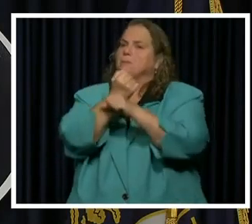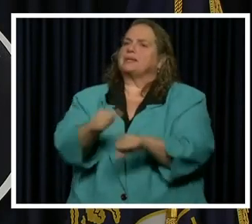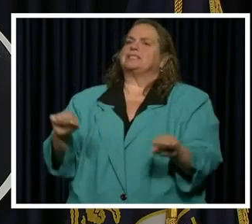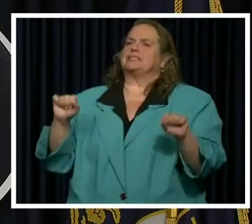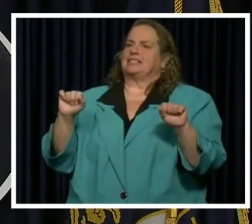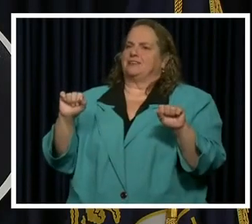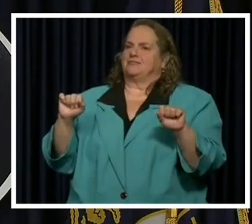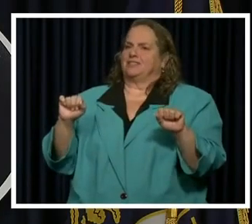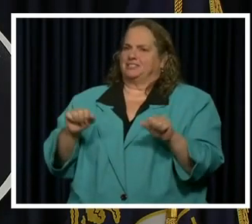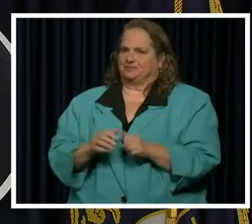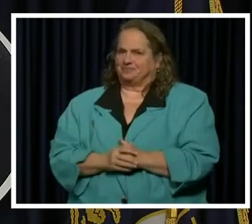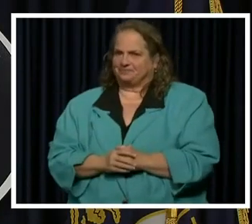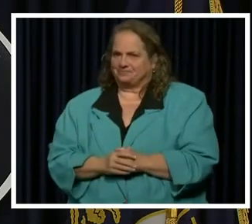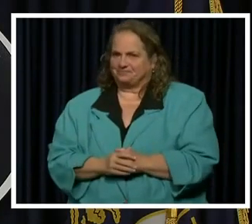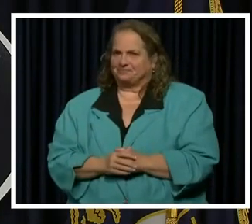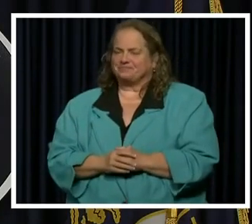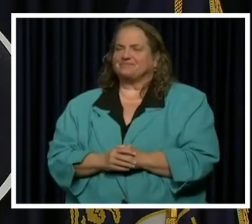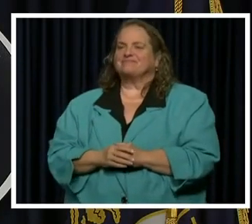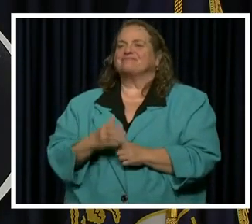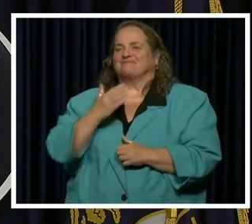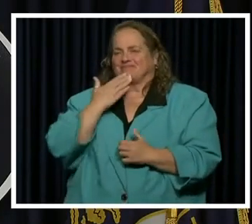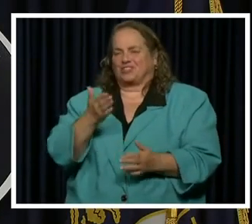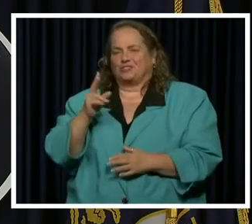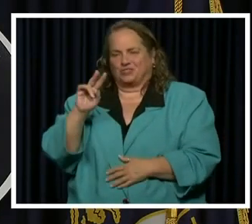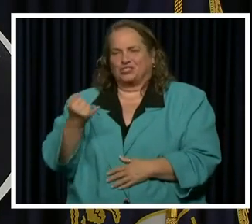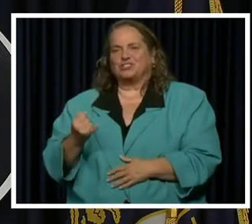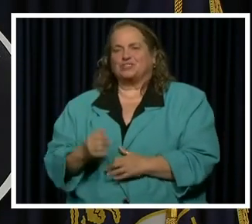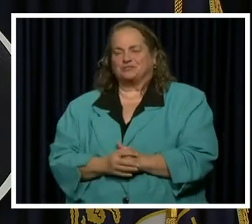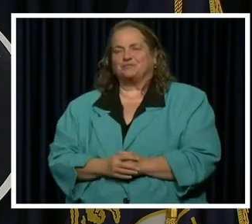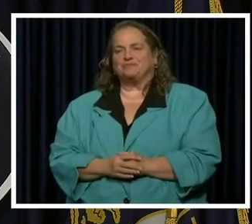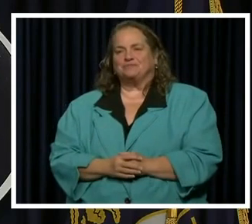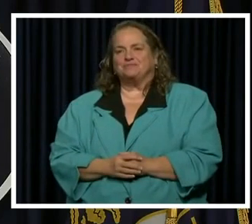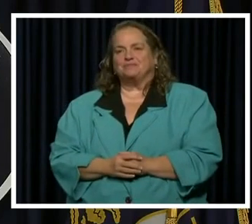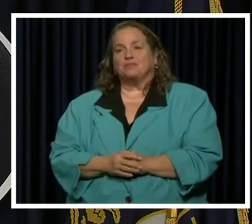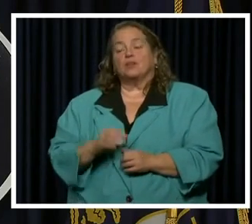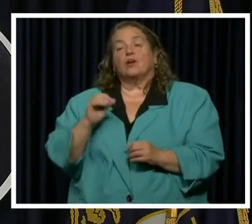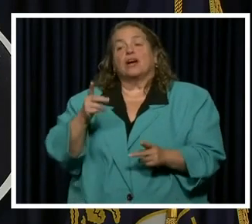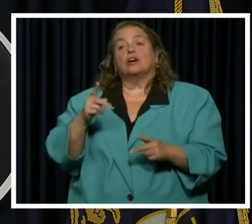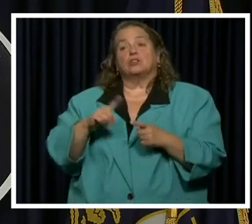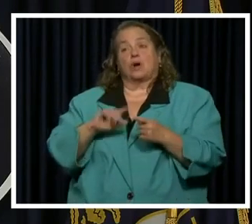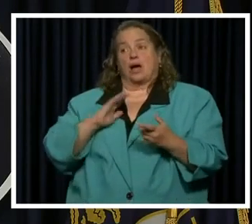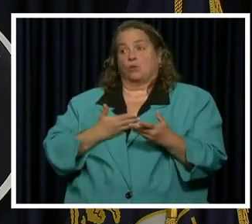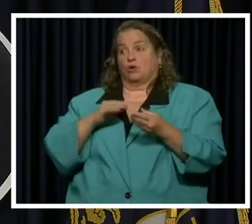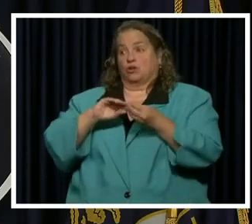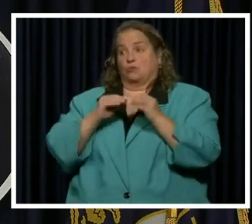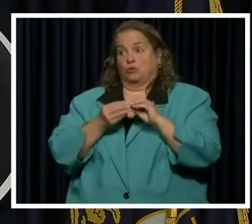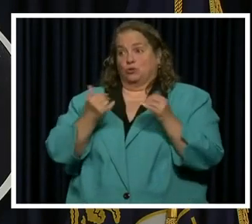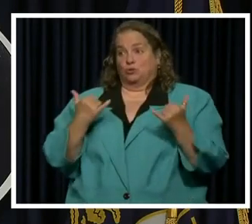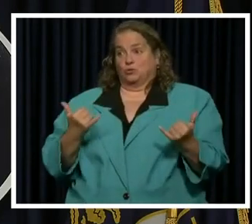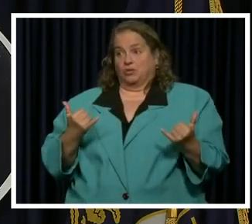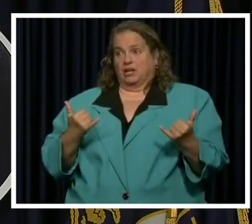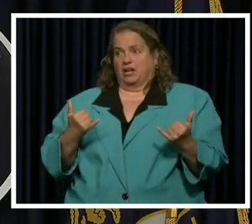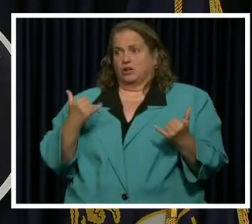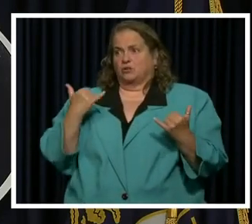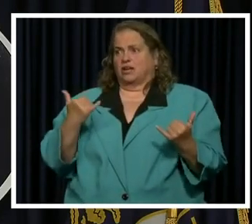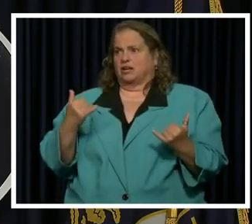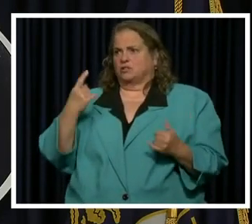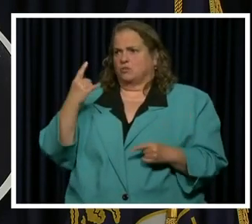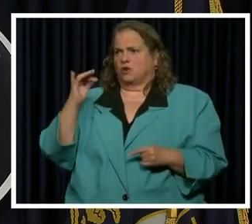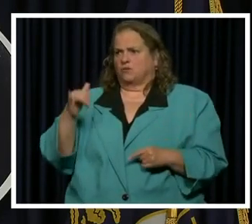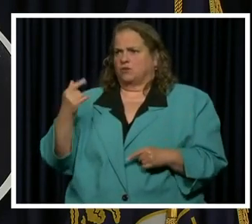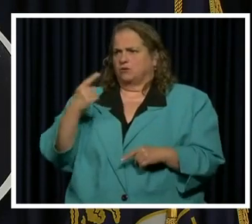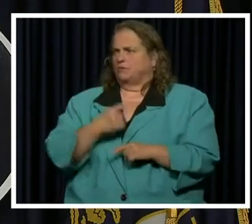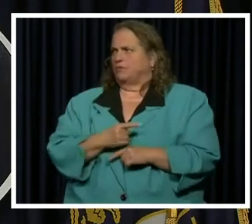You be safe. Thank you, Virginia. All right, to our numbers today. And today is one of those days